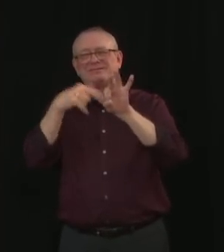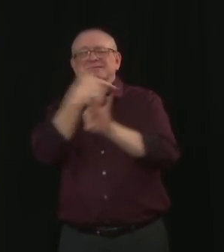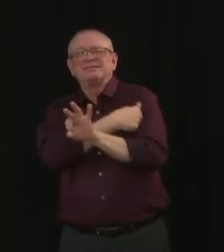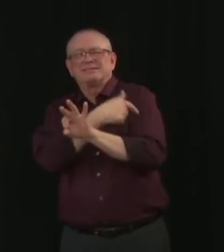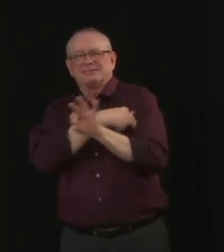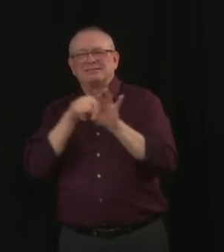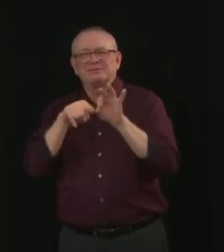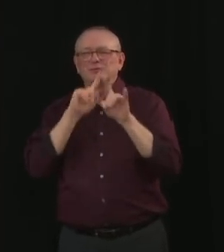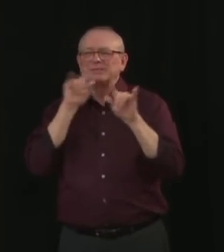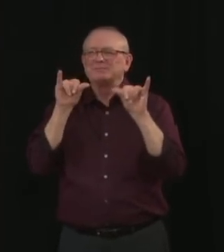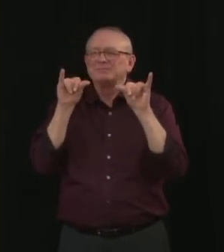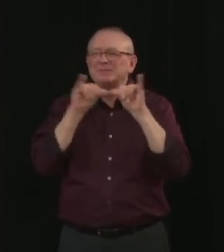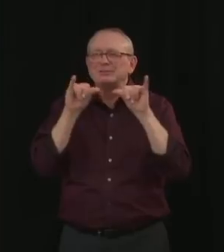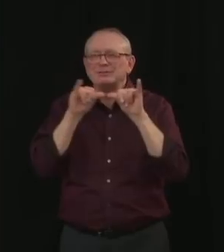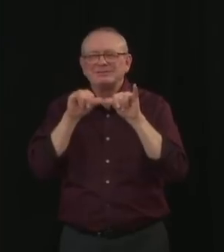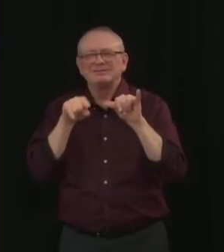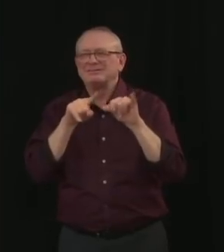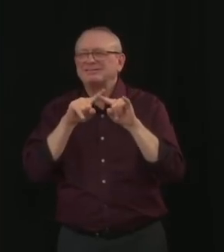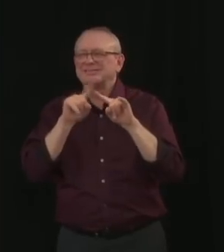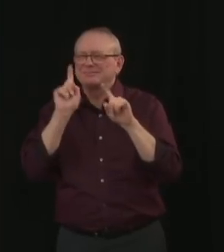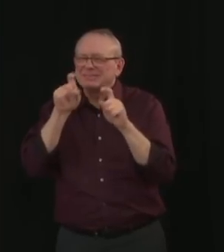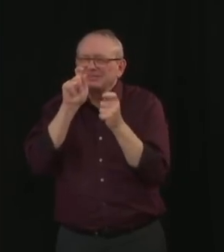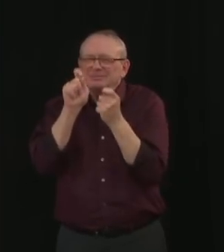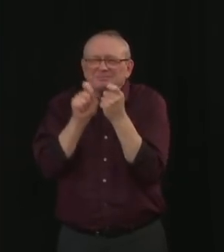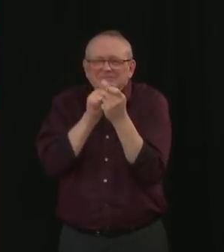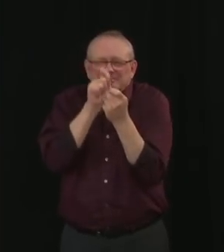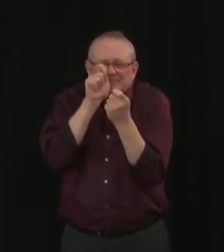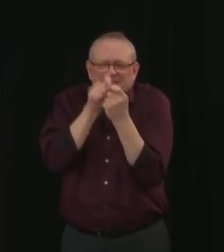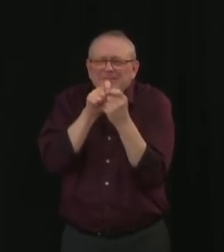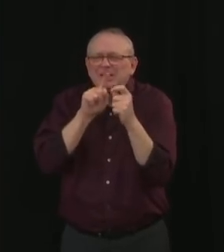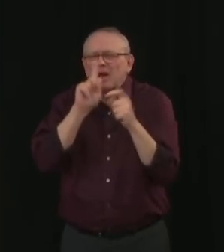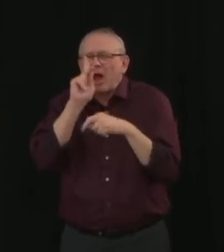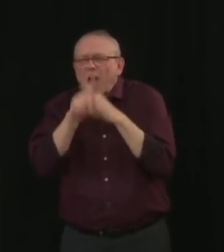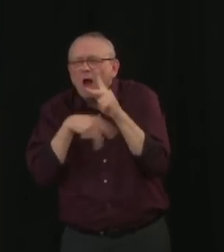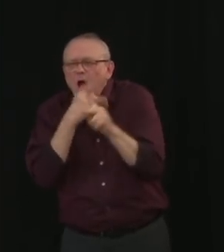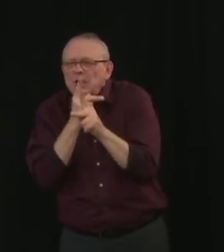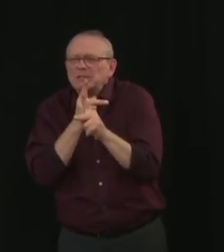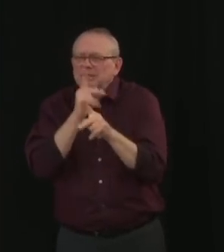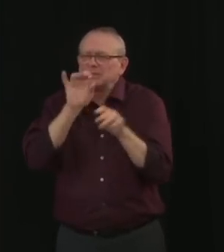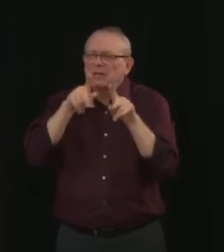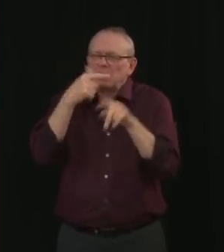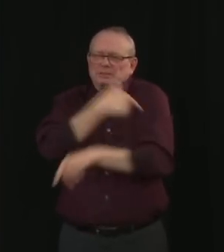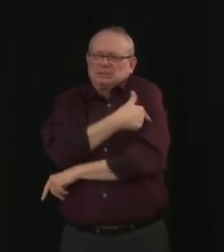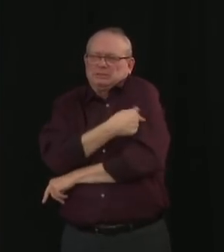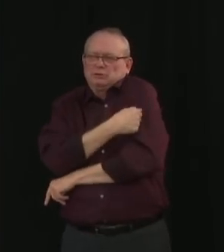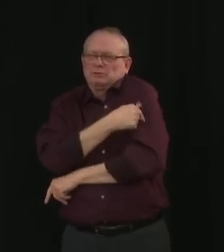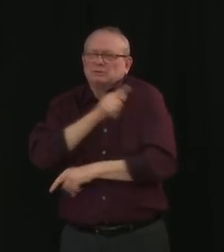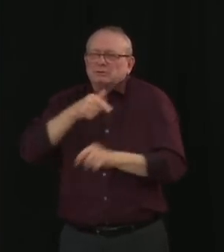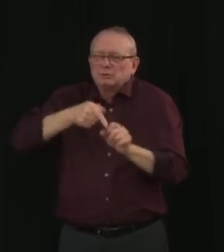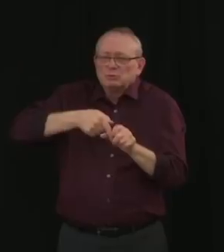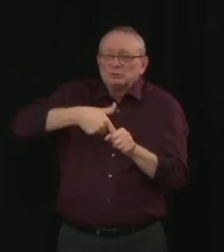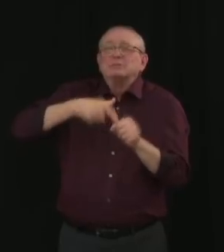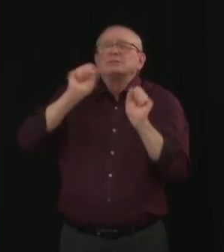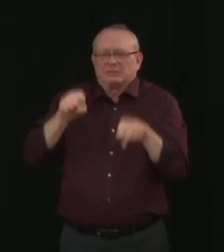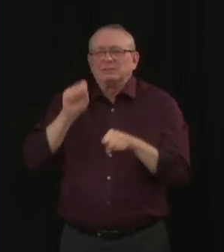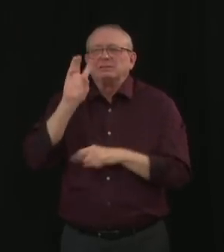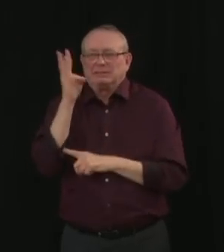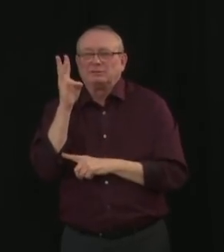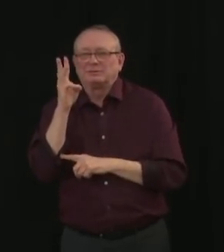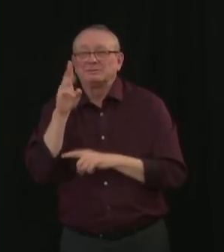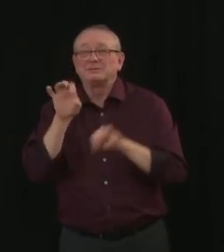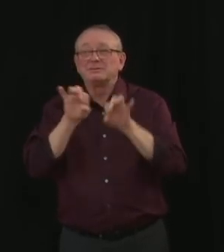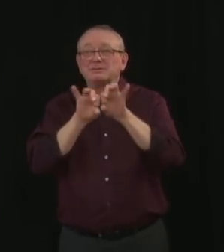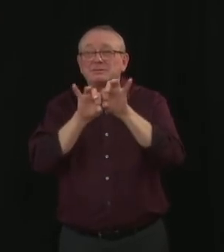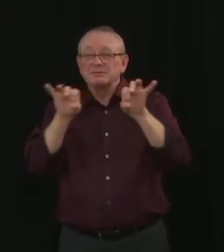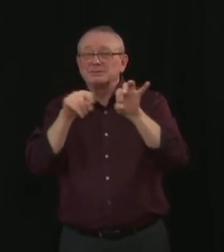extract this sixth dose. To achieve six doses per vial, a 1 cc or a 1 milliliter syringe must be